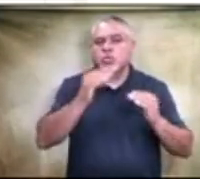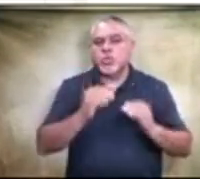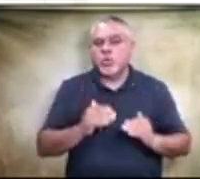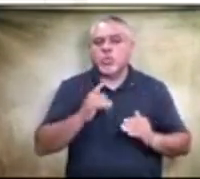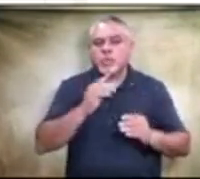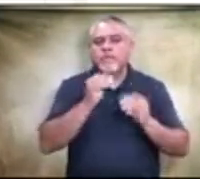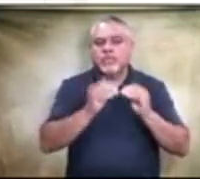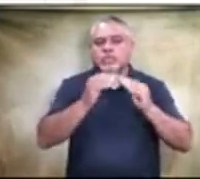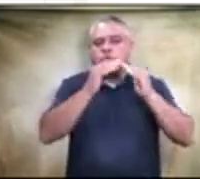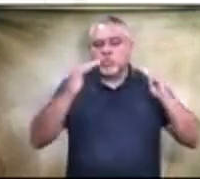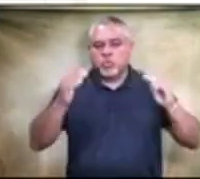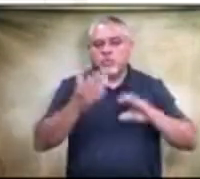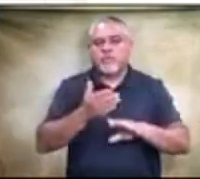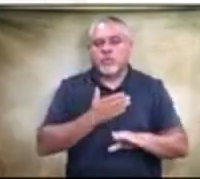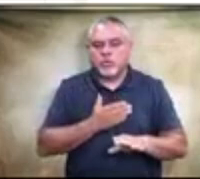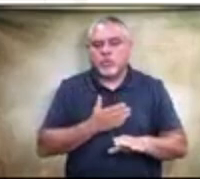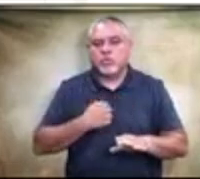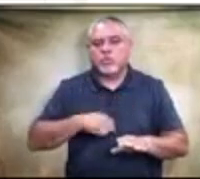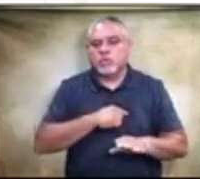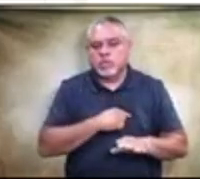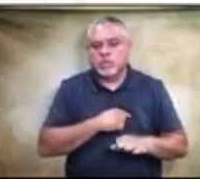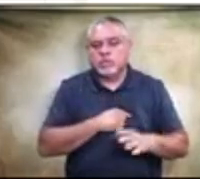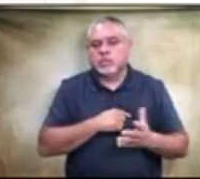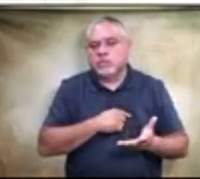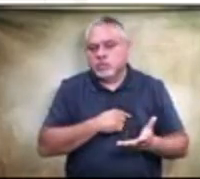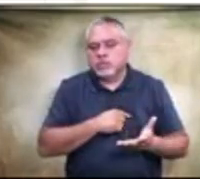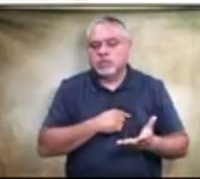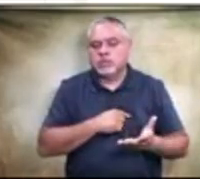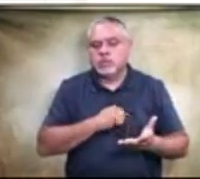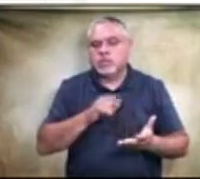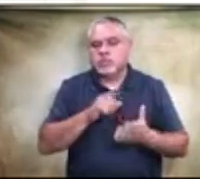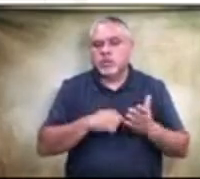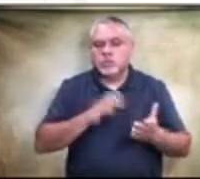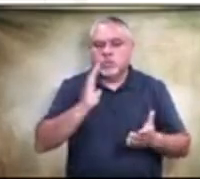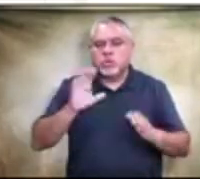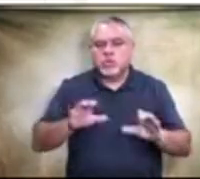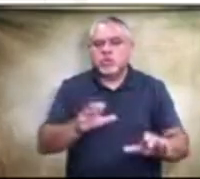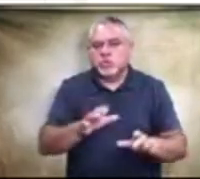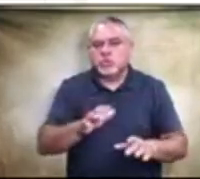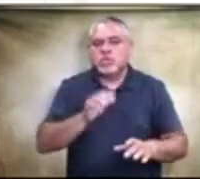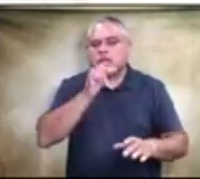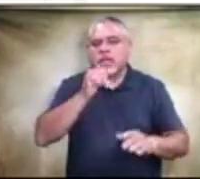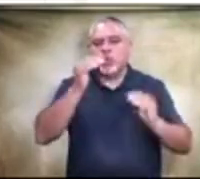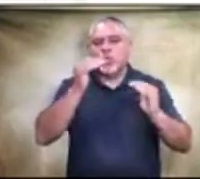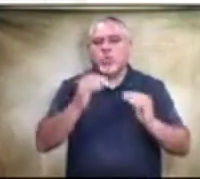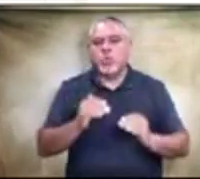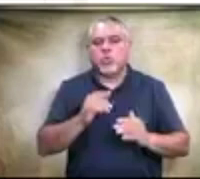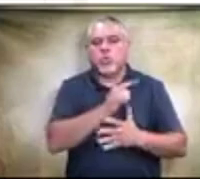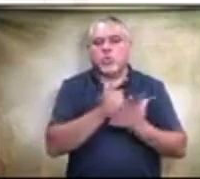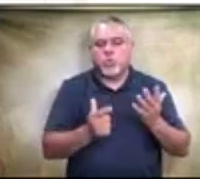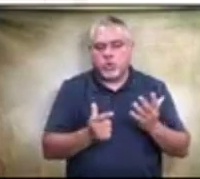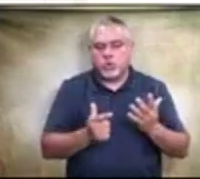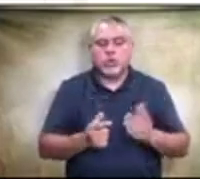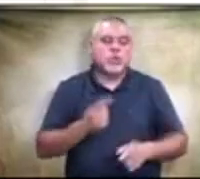before we, this is, this is what we're going to do, but this is not the order in which we're going to go. Correct.